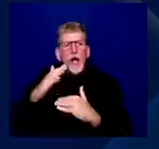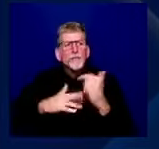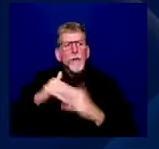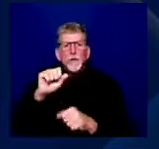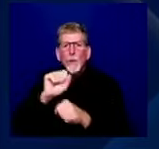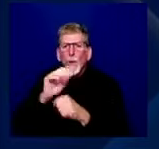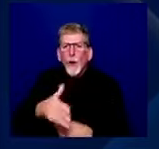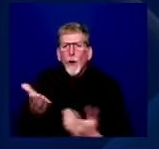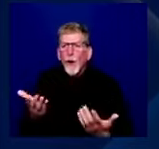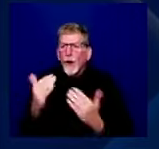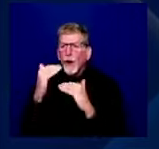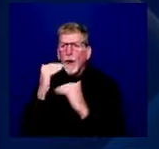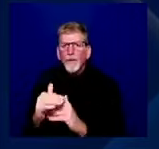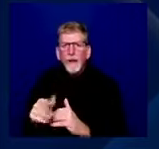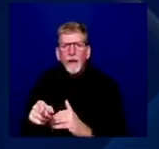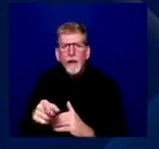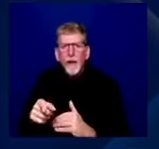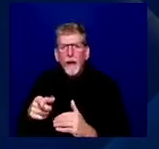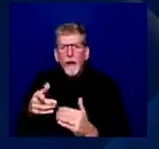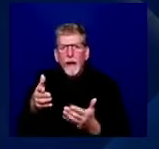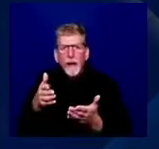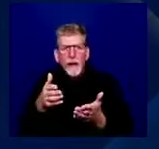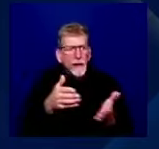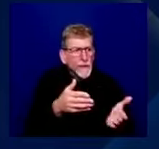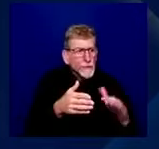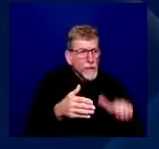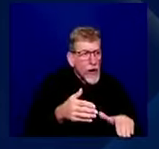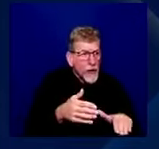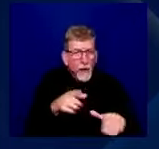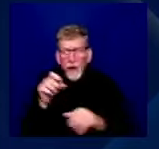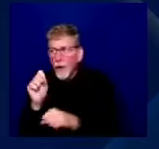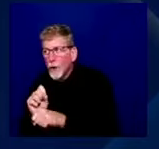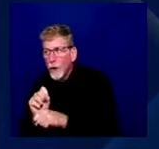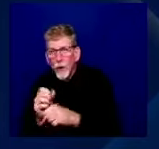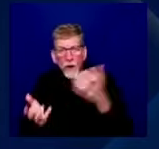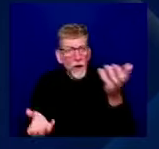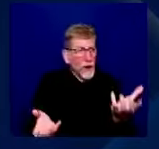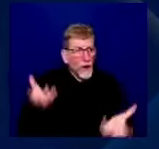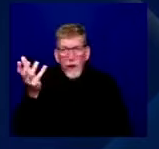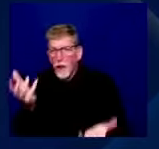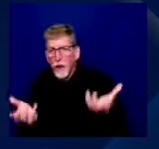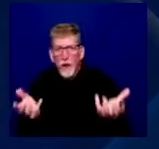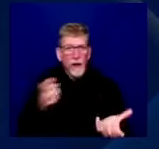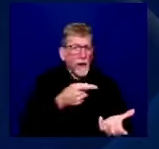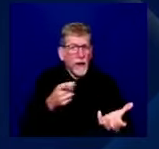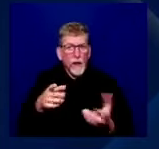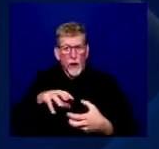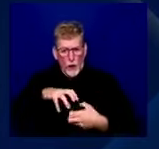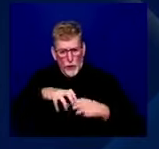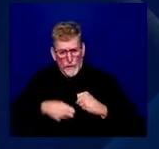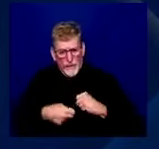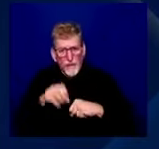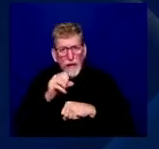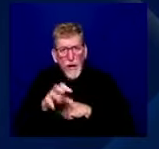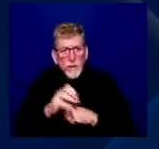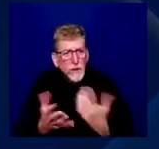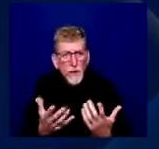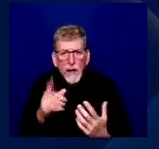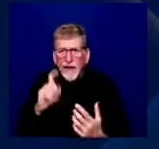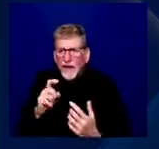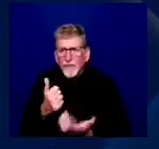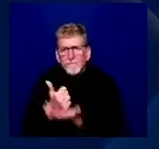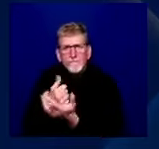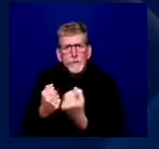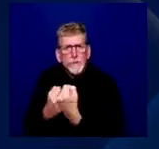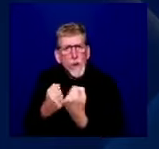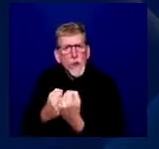Making sure that they have the grief counseling support necessary to make sure that they recover and that they have the